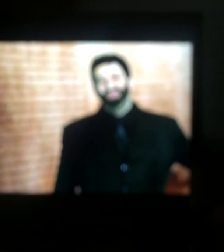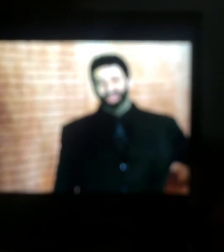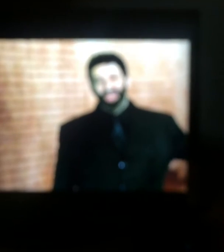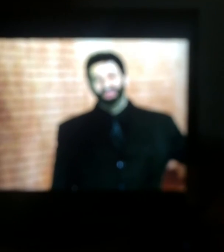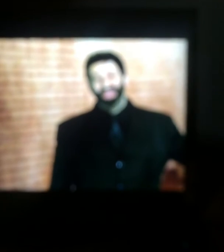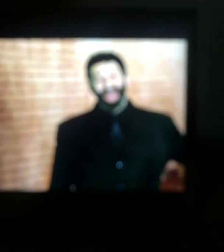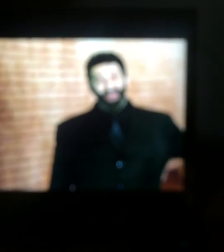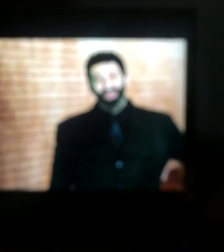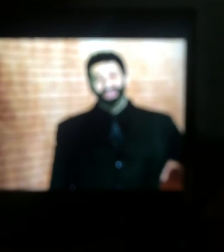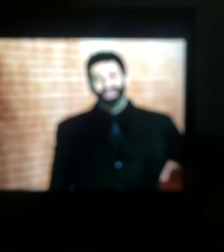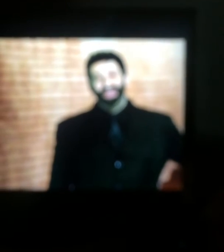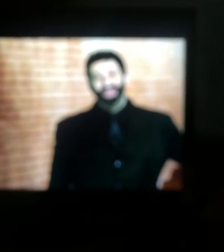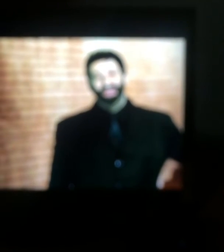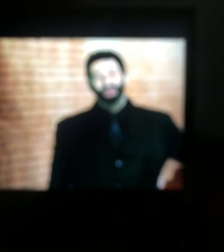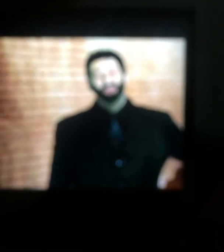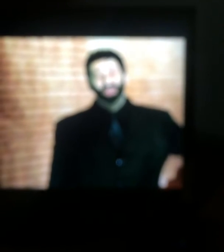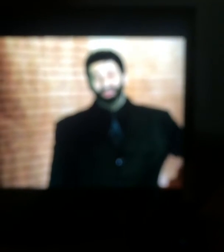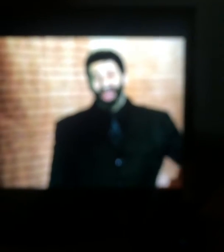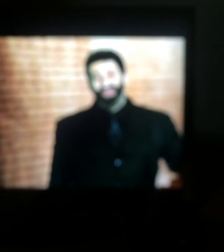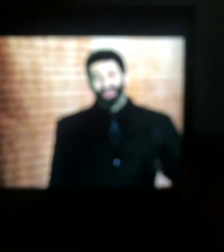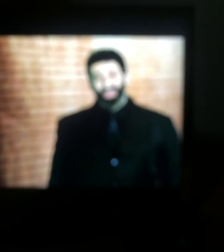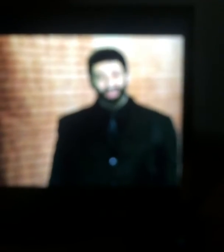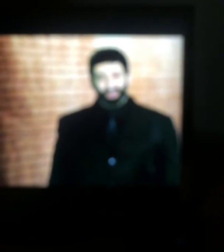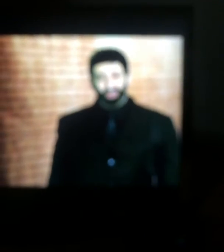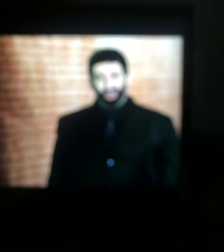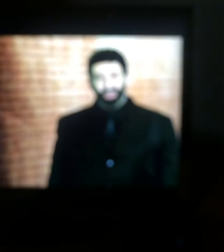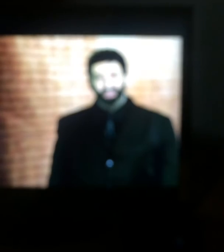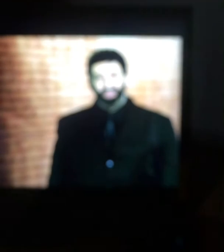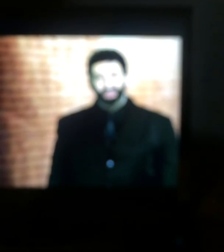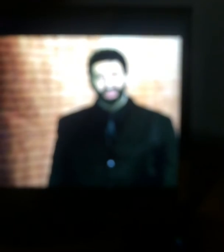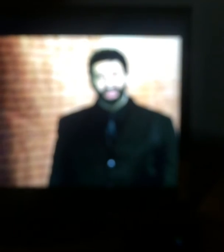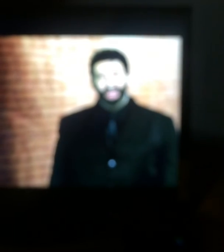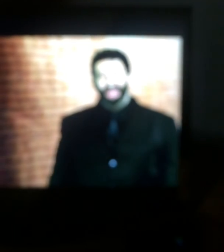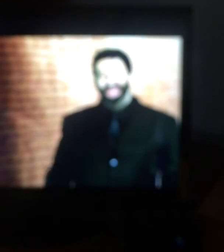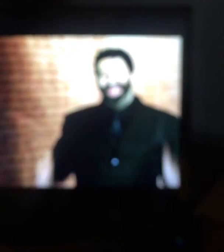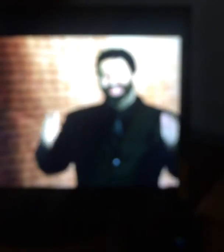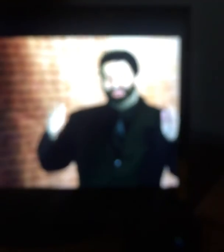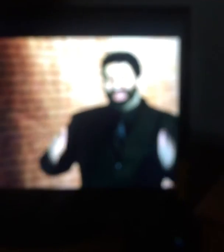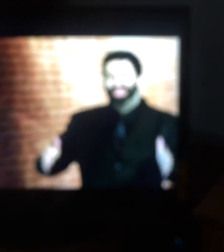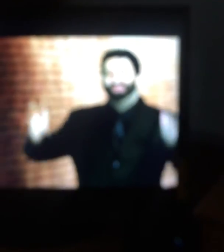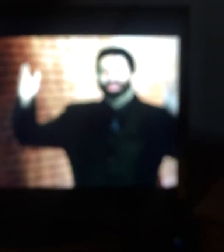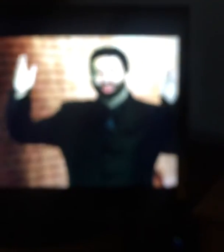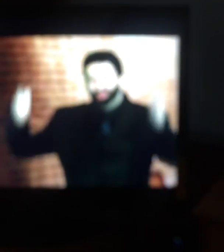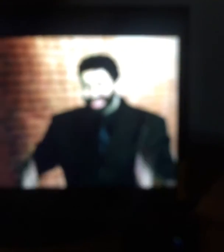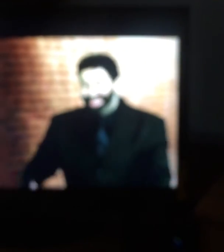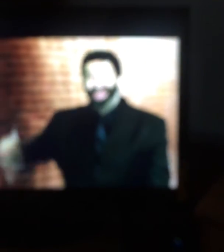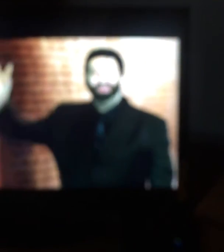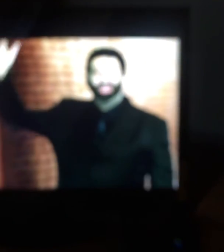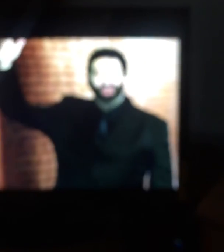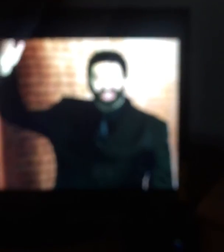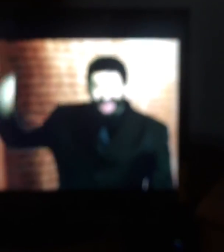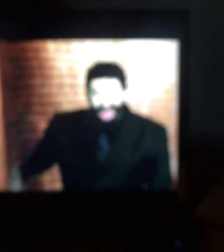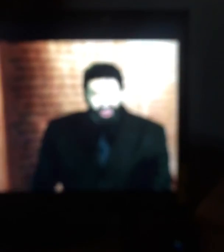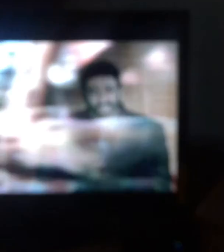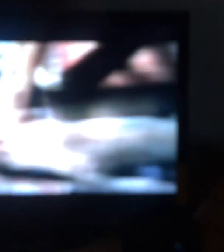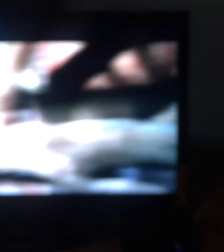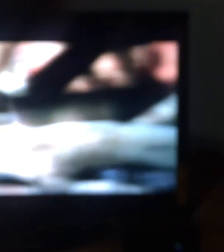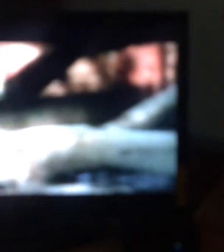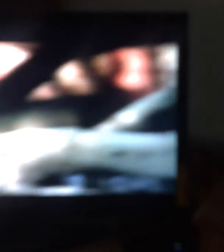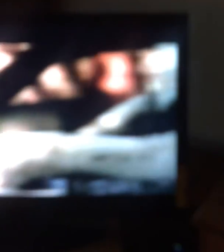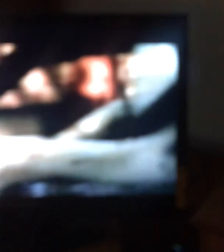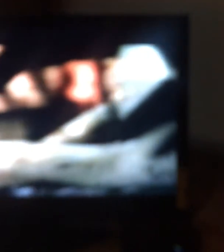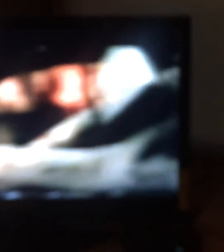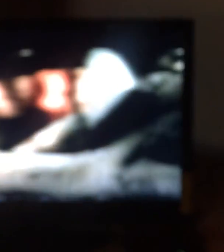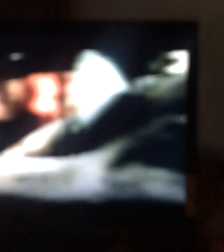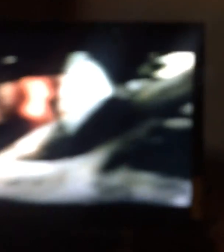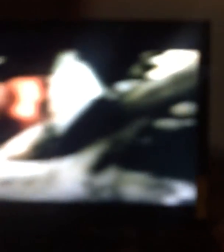of judgment that happened over 2,500 years before. He speaks of the tree. He was struck down. He doesn't